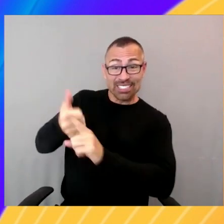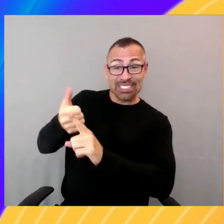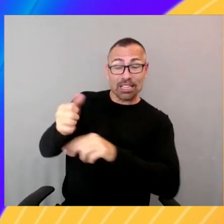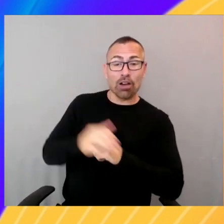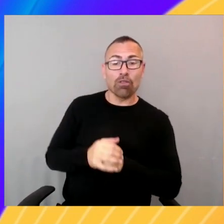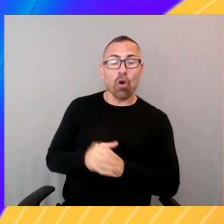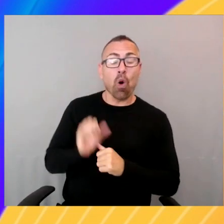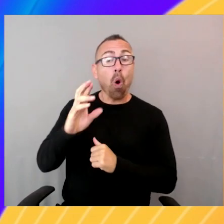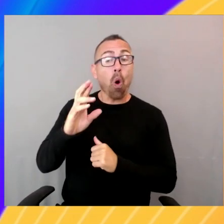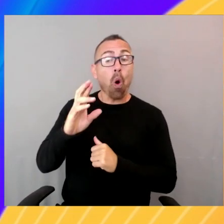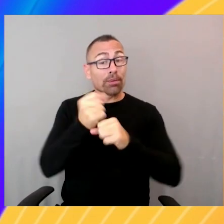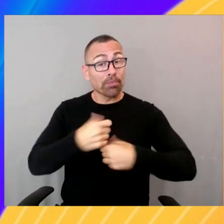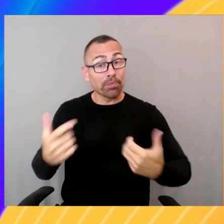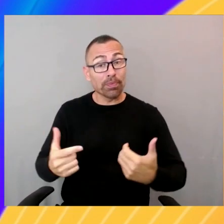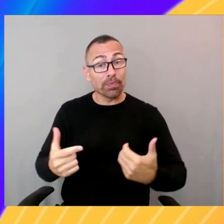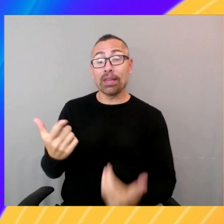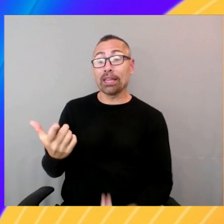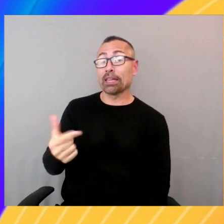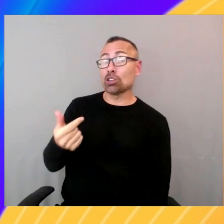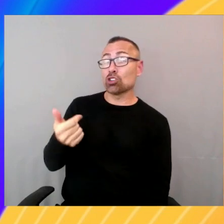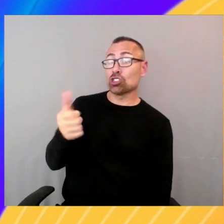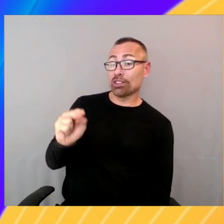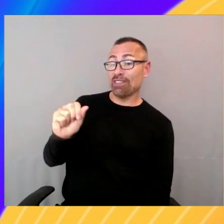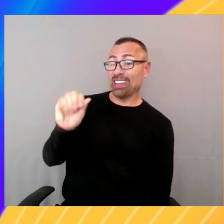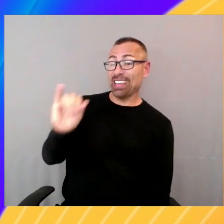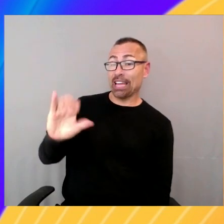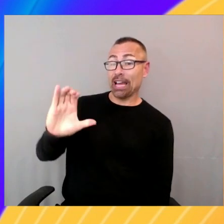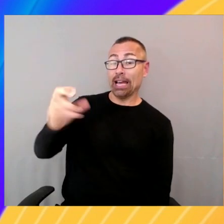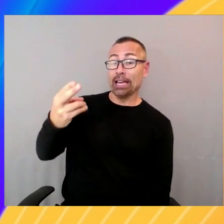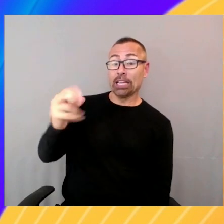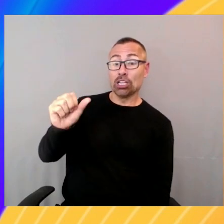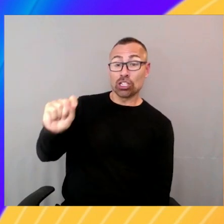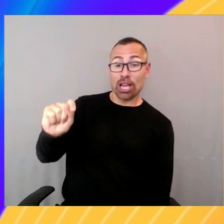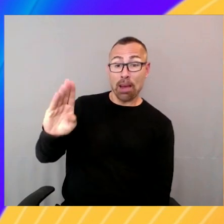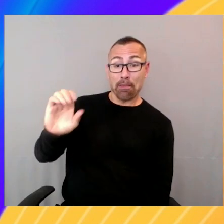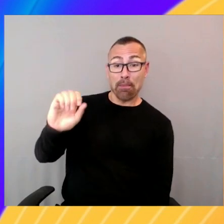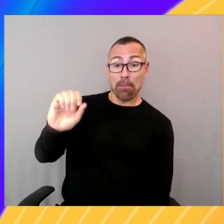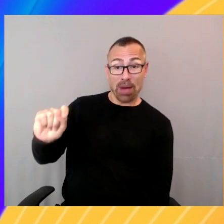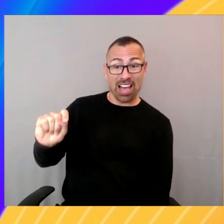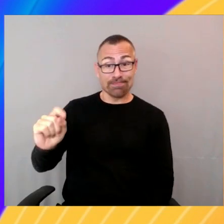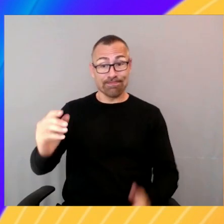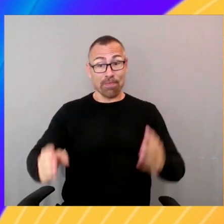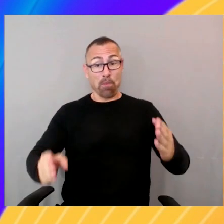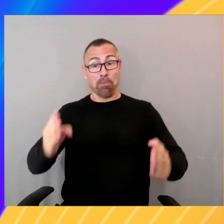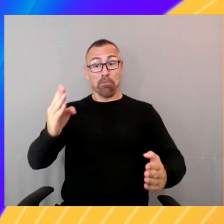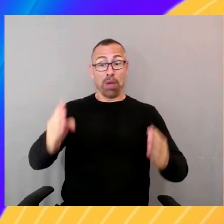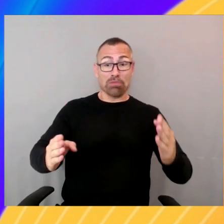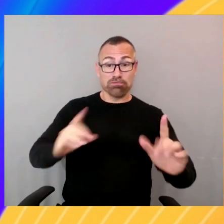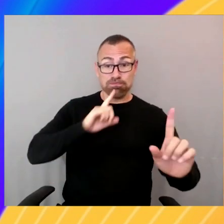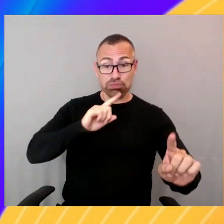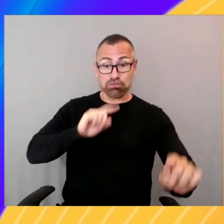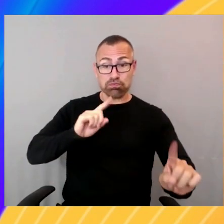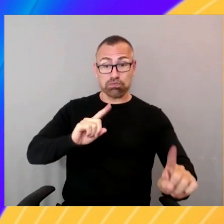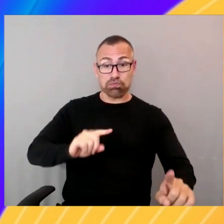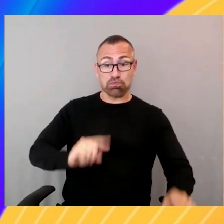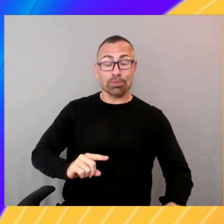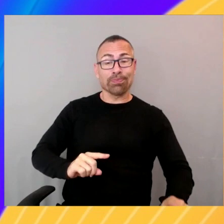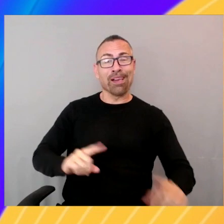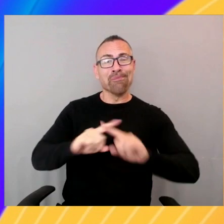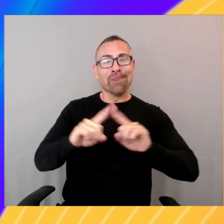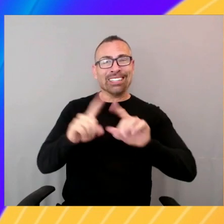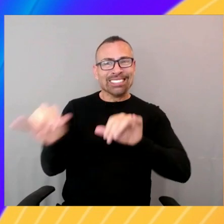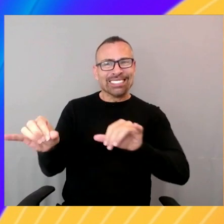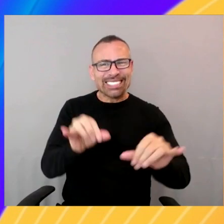in mind and being able to respond as a human would respond. Yeah. Right? Have real conversations almost. Or